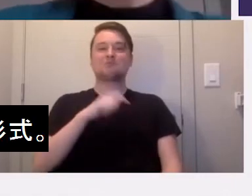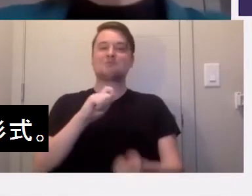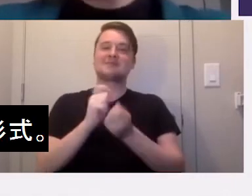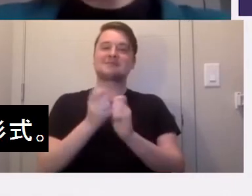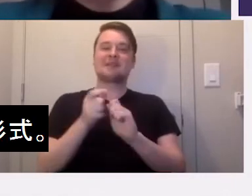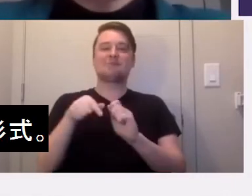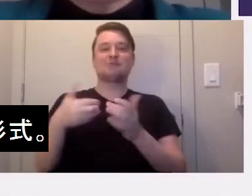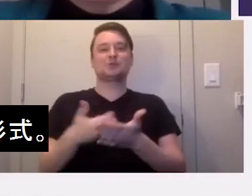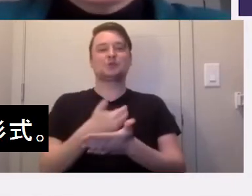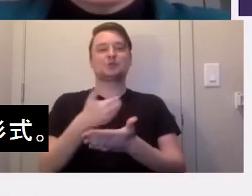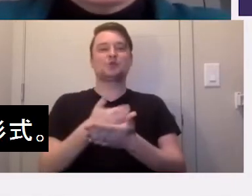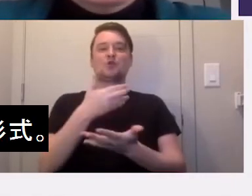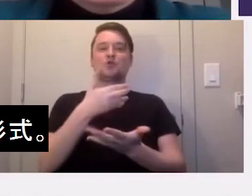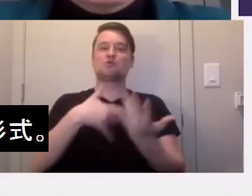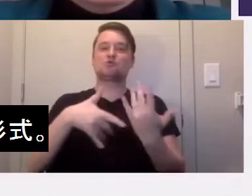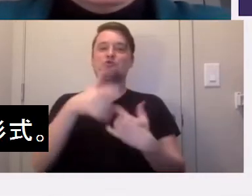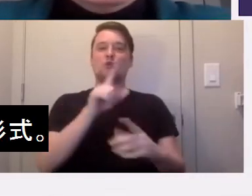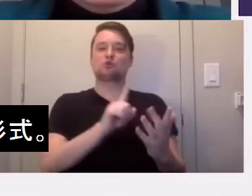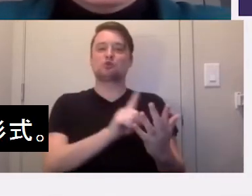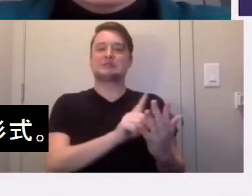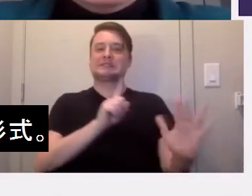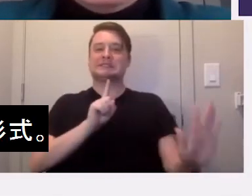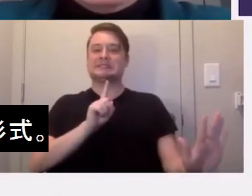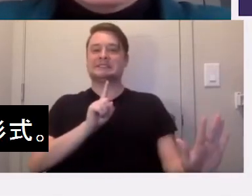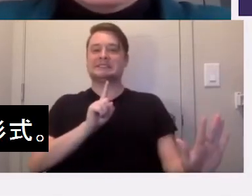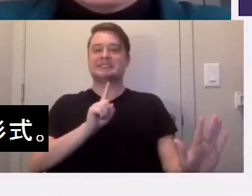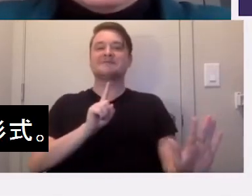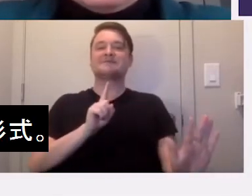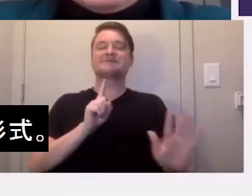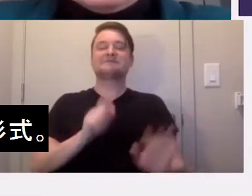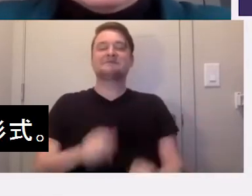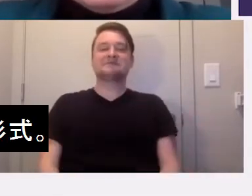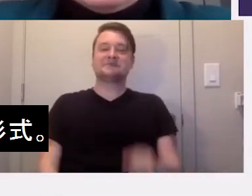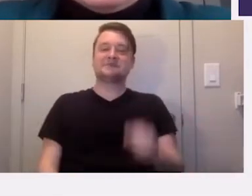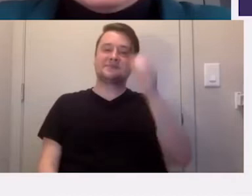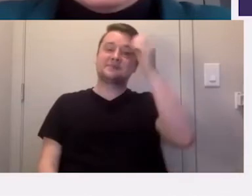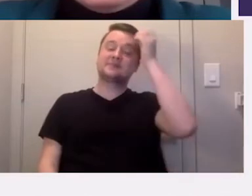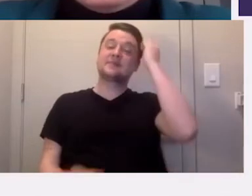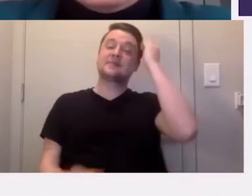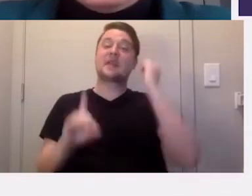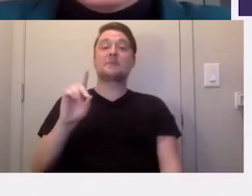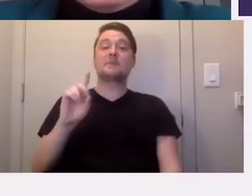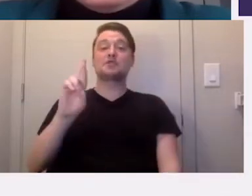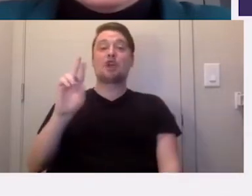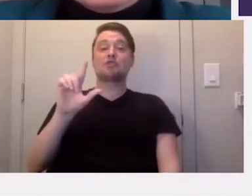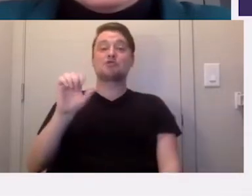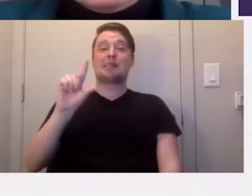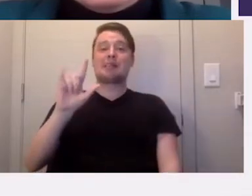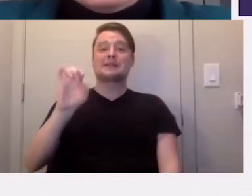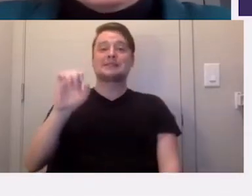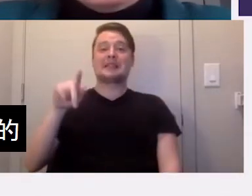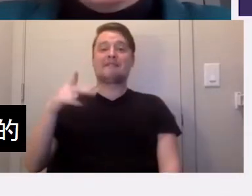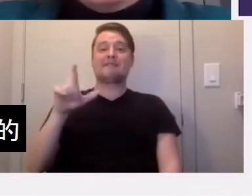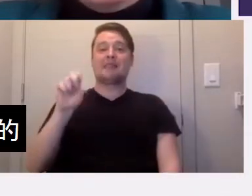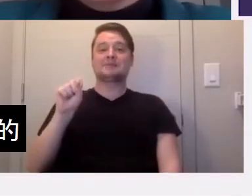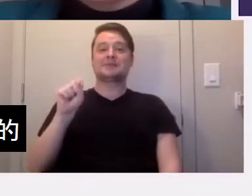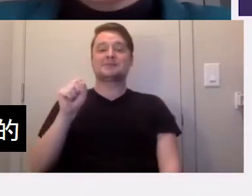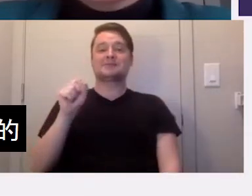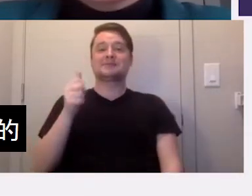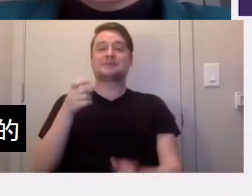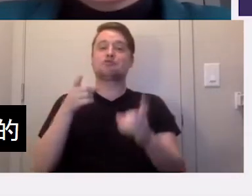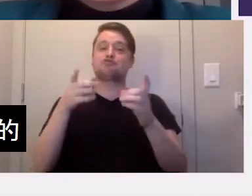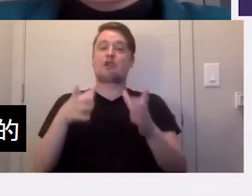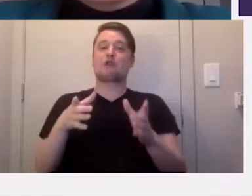this new social distancing use of technology format. I'm Dr. Leslie Phillips, Senior Director of Research, Insights, and